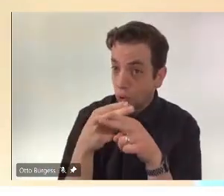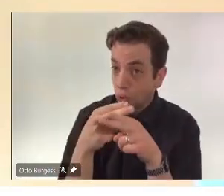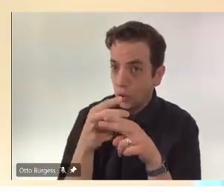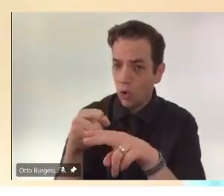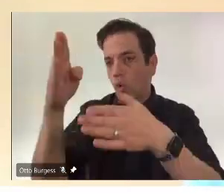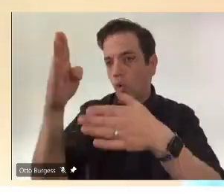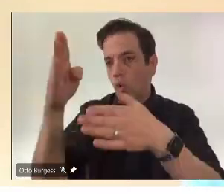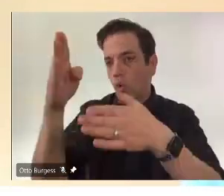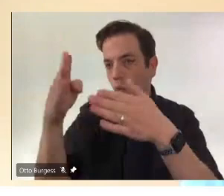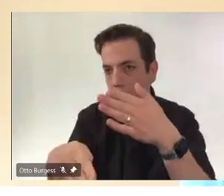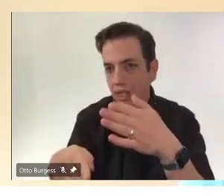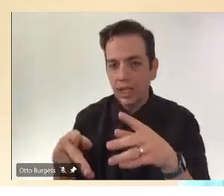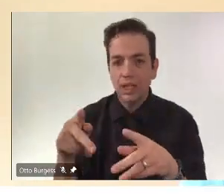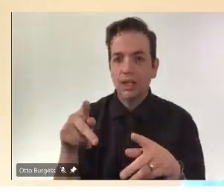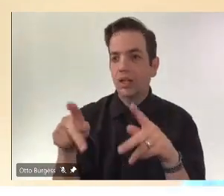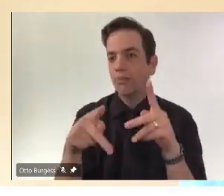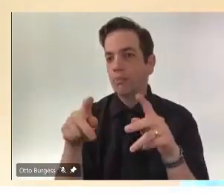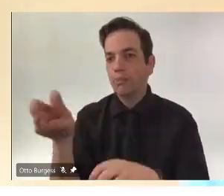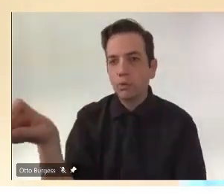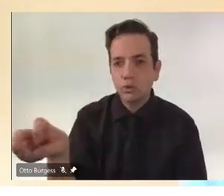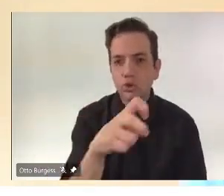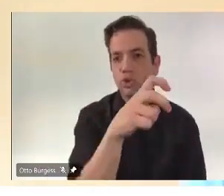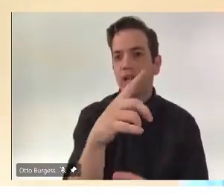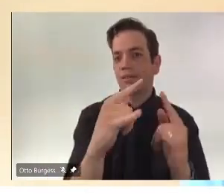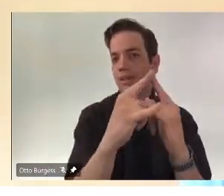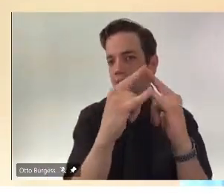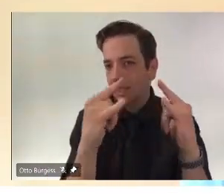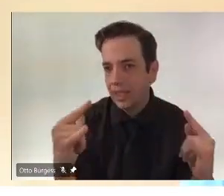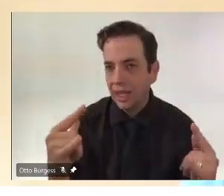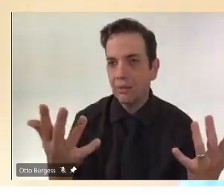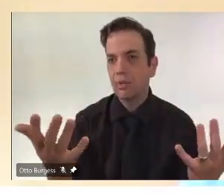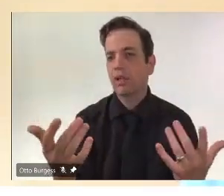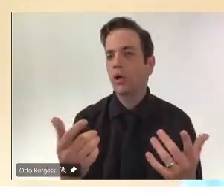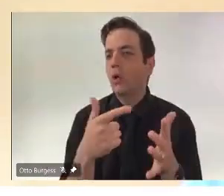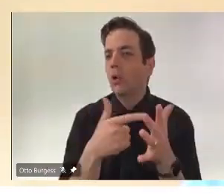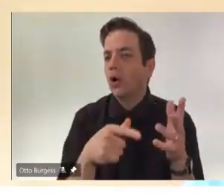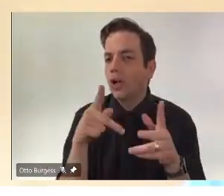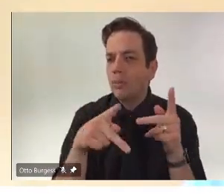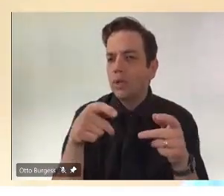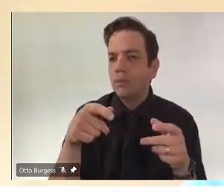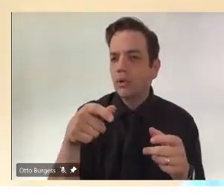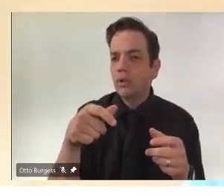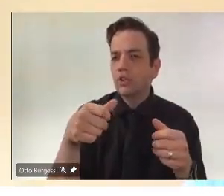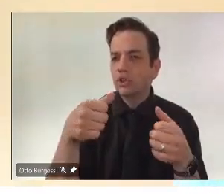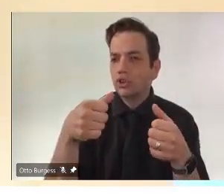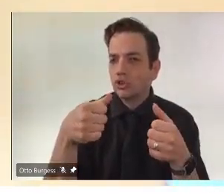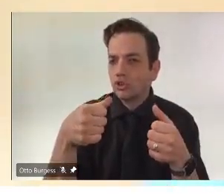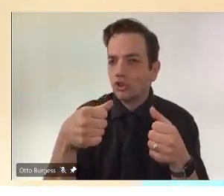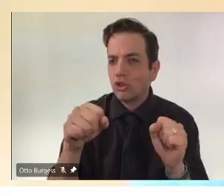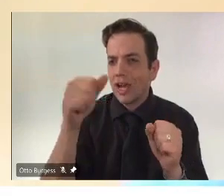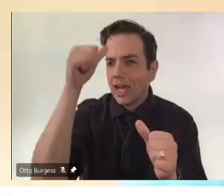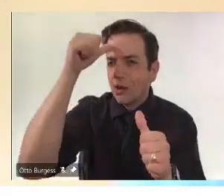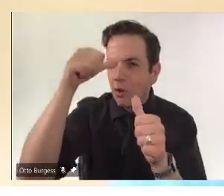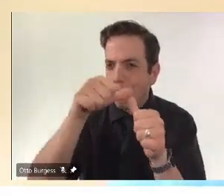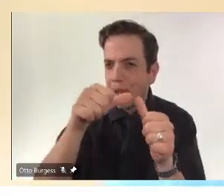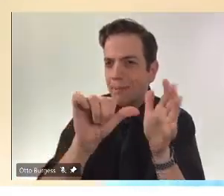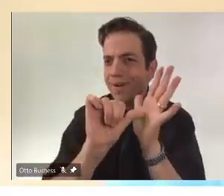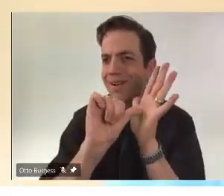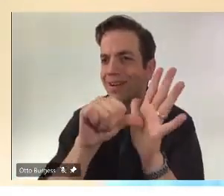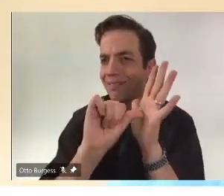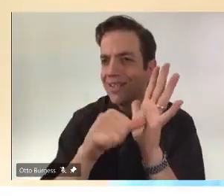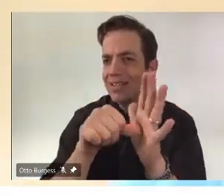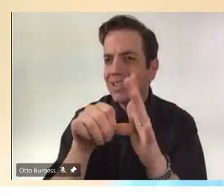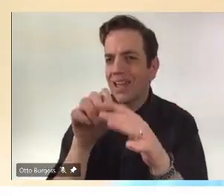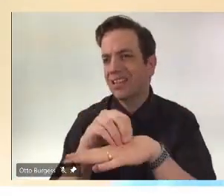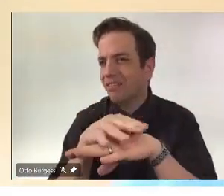kind of thing, what do people need to remember when they head to campsites? And what kind of advice are you giving the people as they prepare for a long